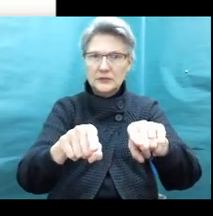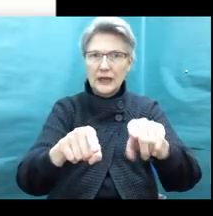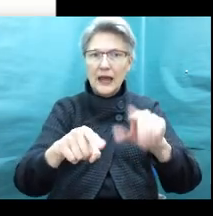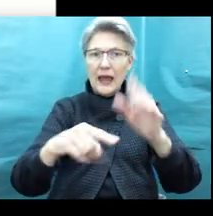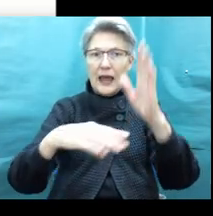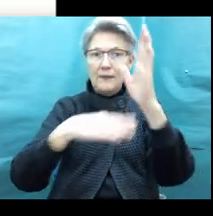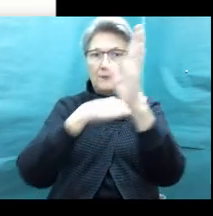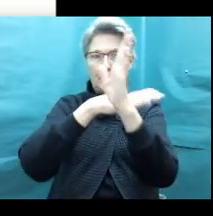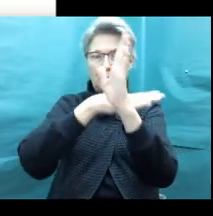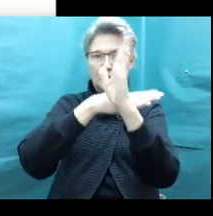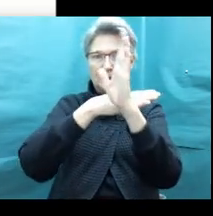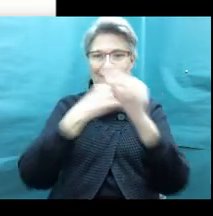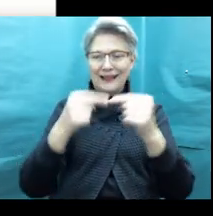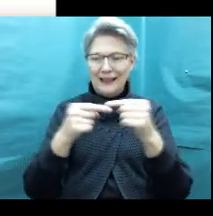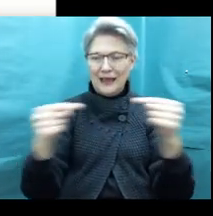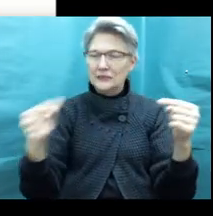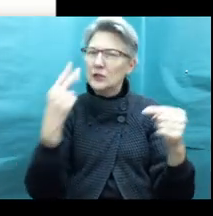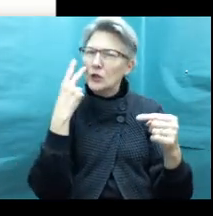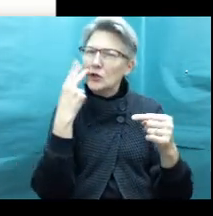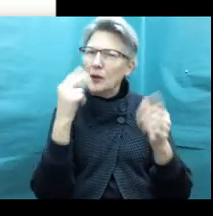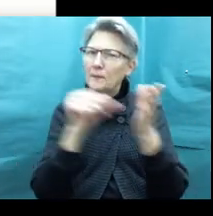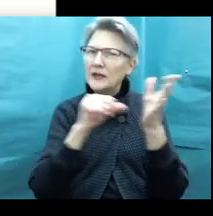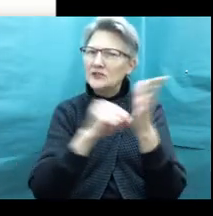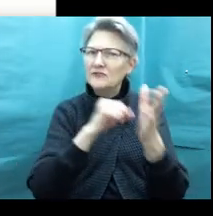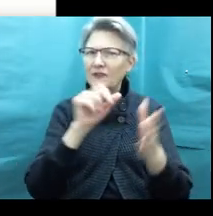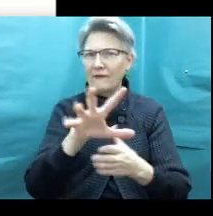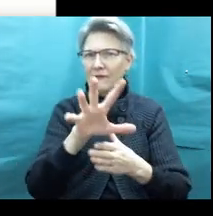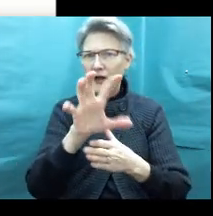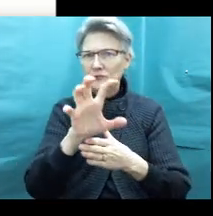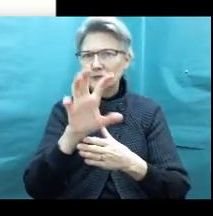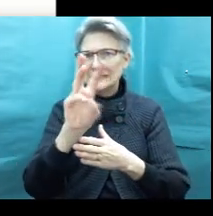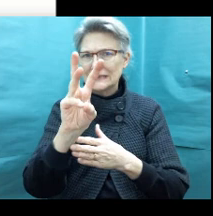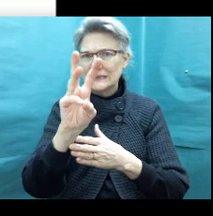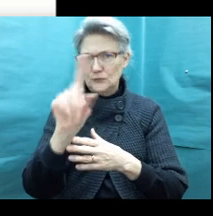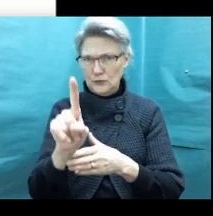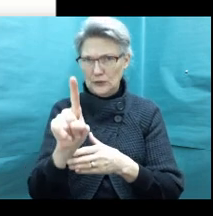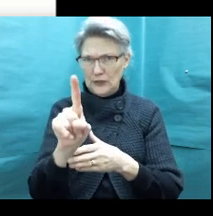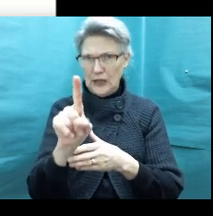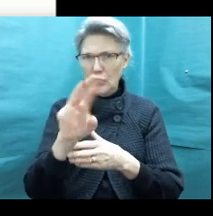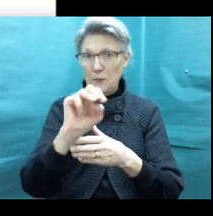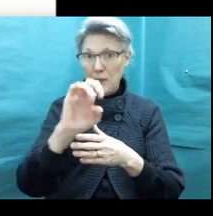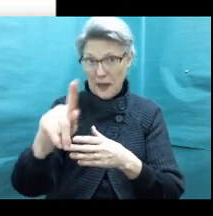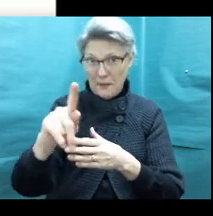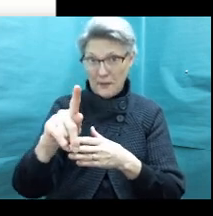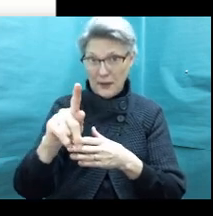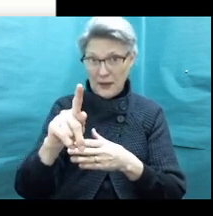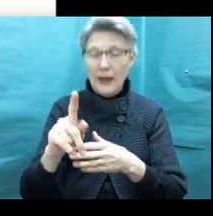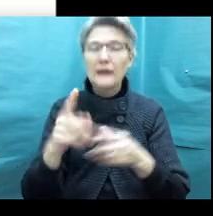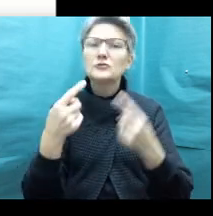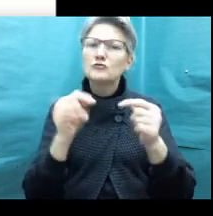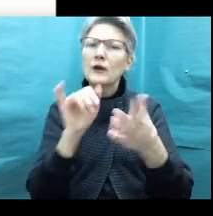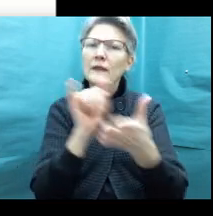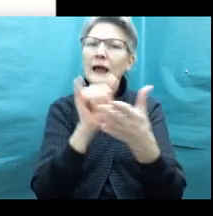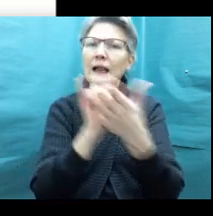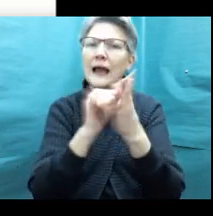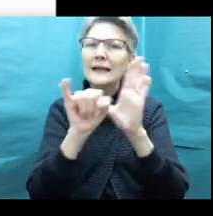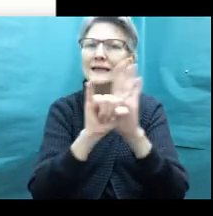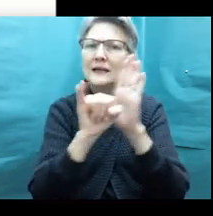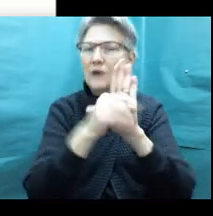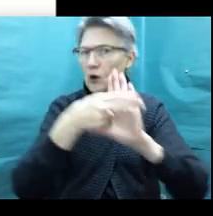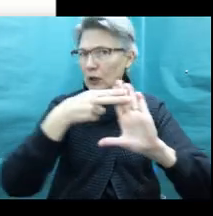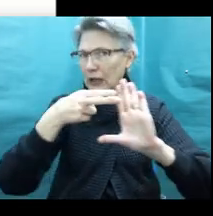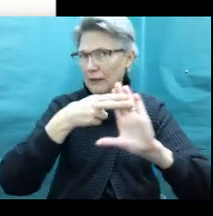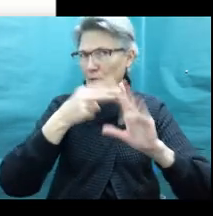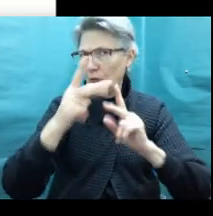a look at your journal. This is on page 561, this little map at the bottom for try this. And you're going to identify